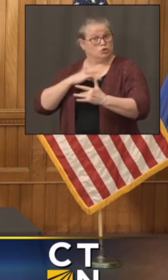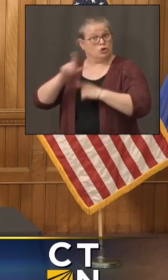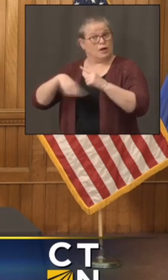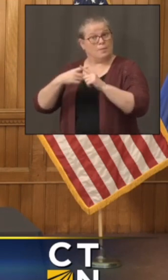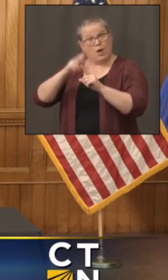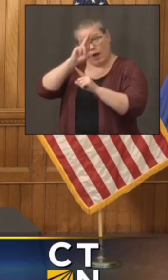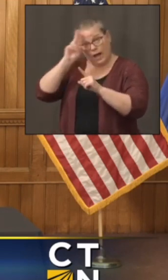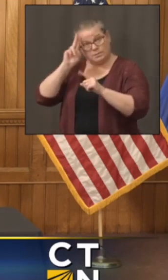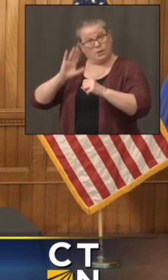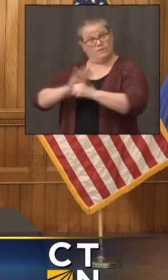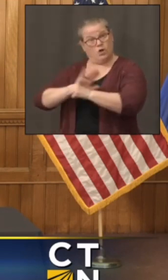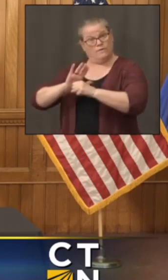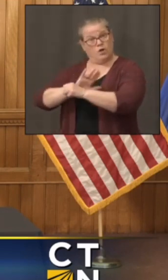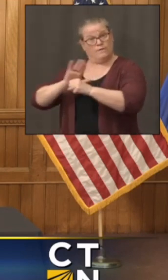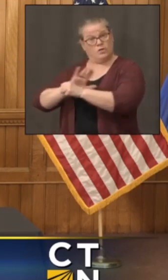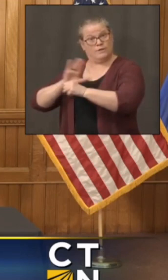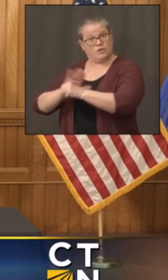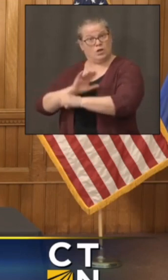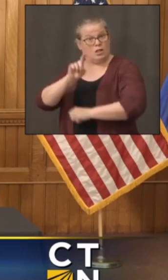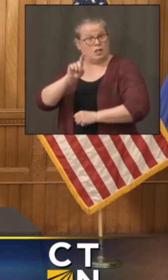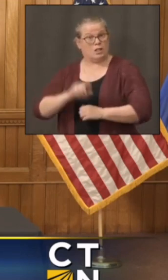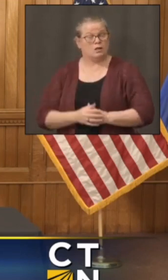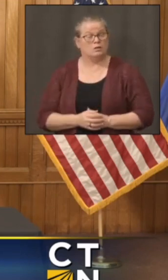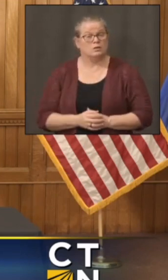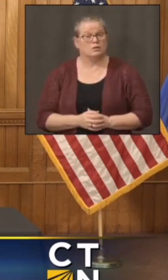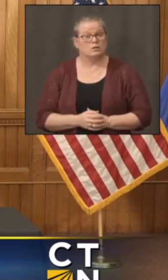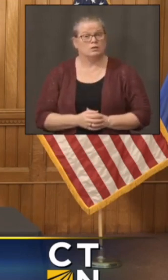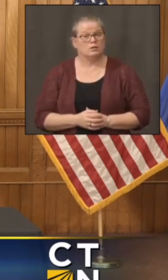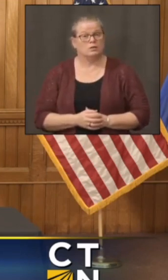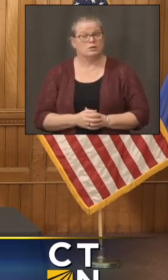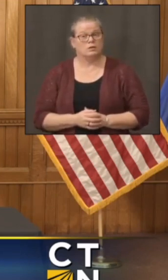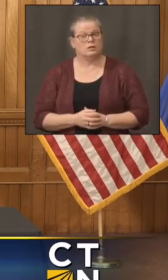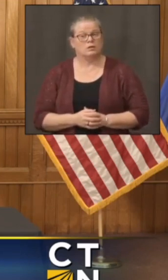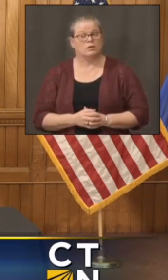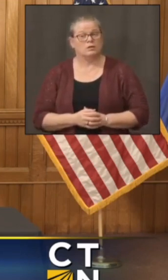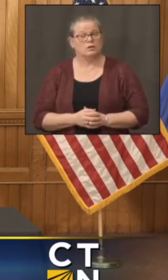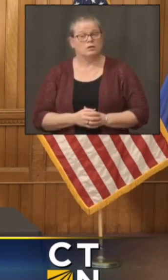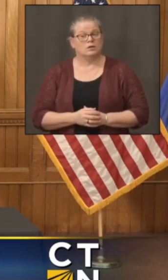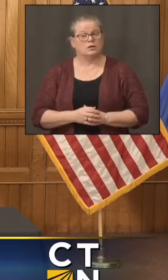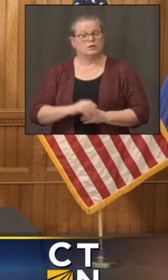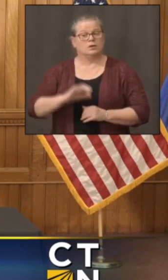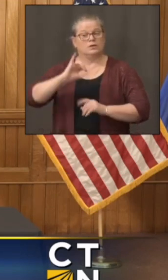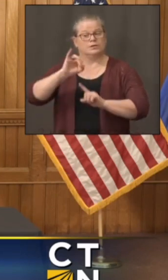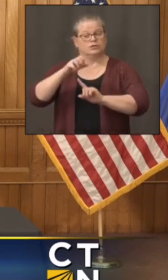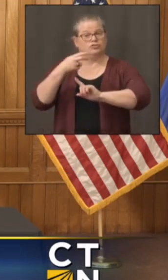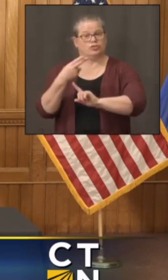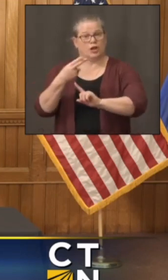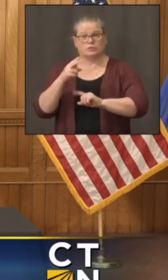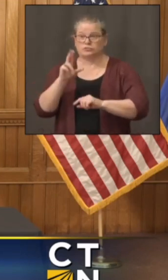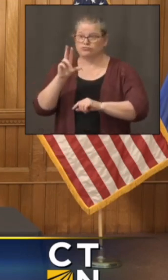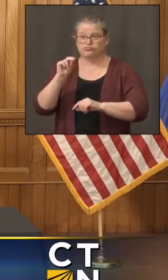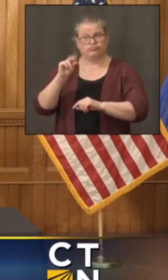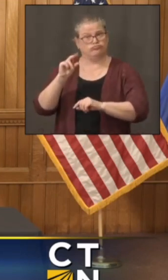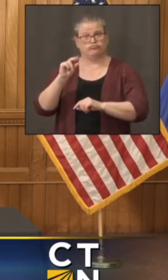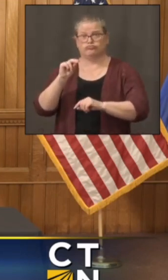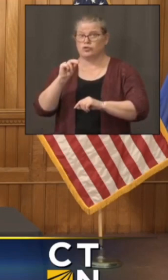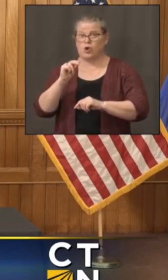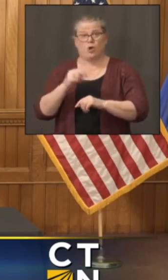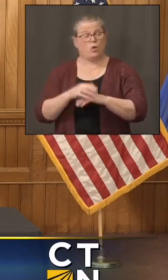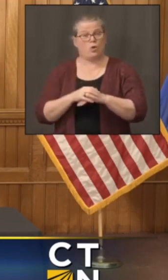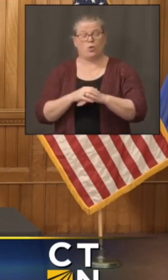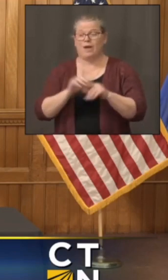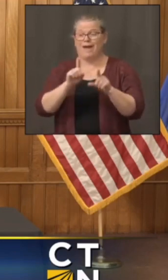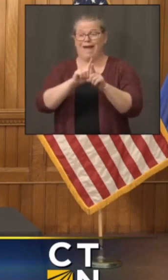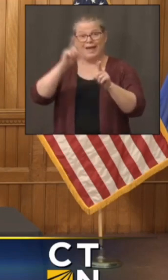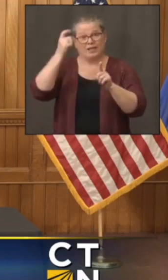cases? No, actually, you know, somewhat to the contrary, you know, as mentioned, as Governor mentioned at the